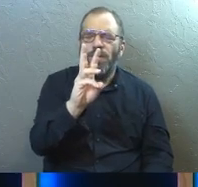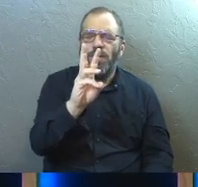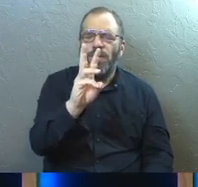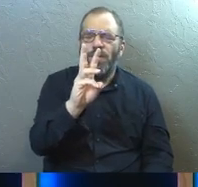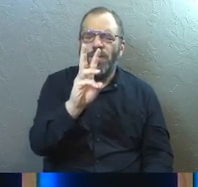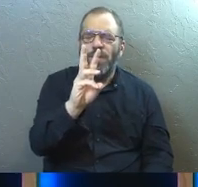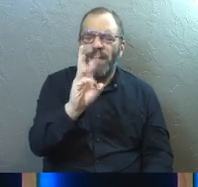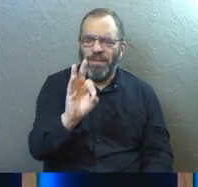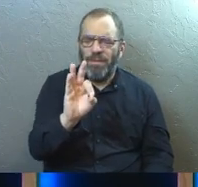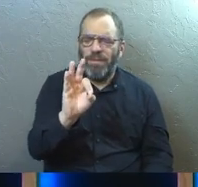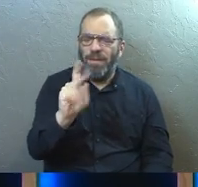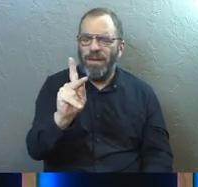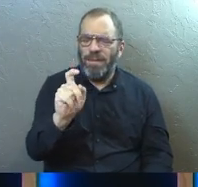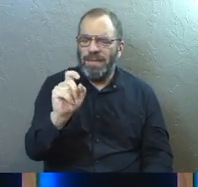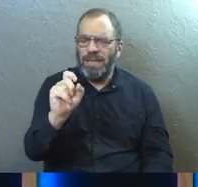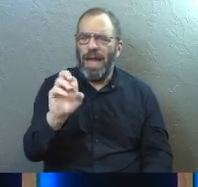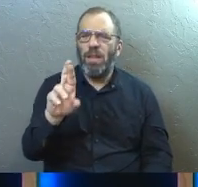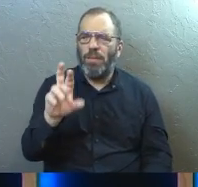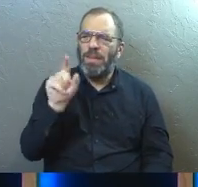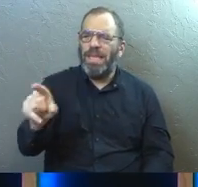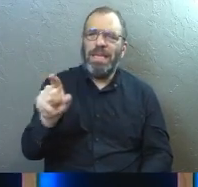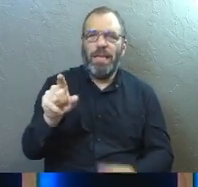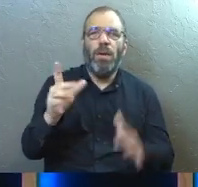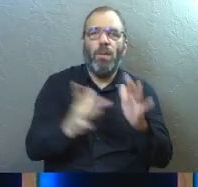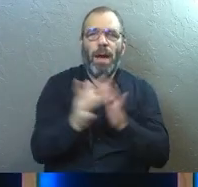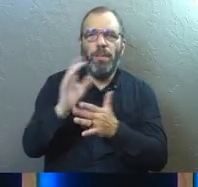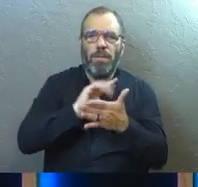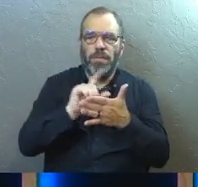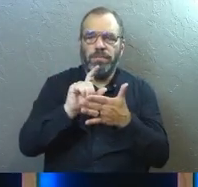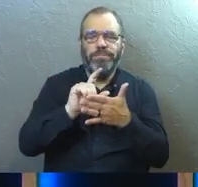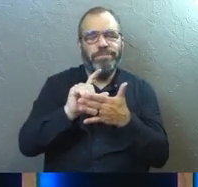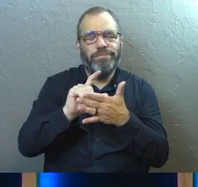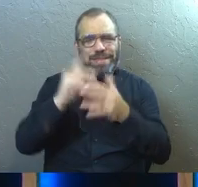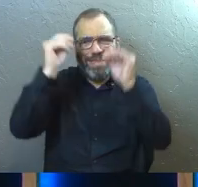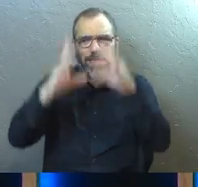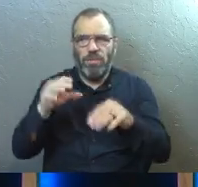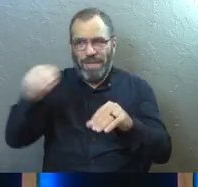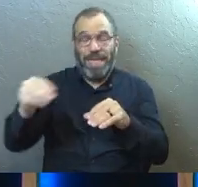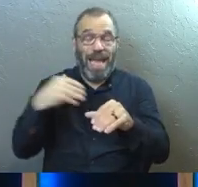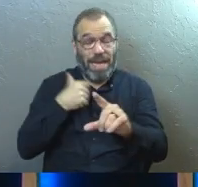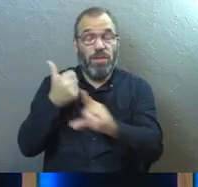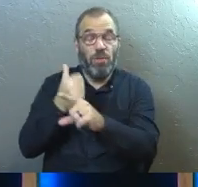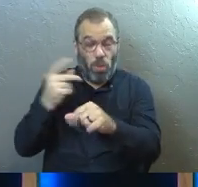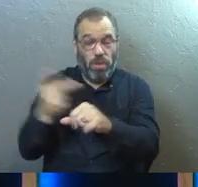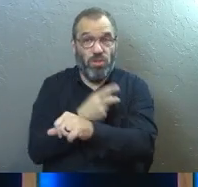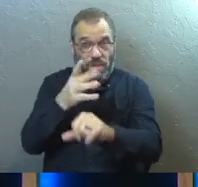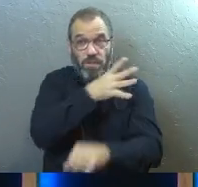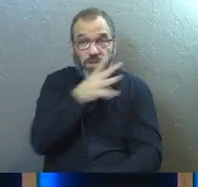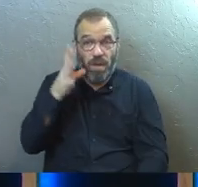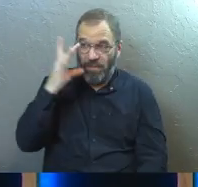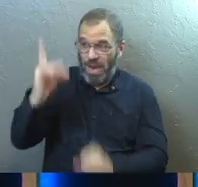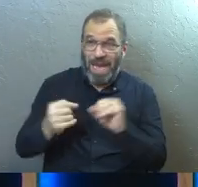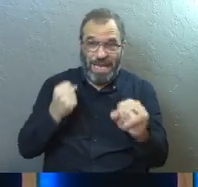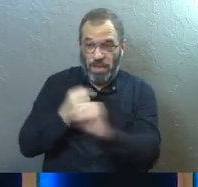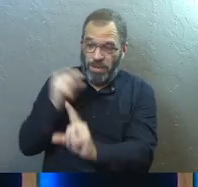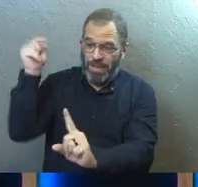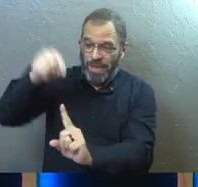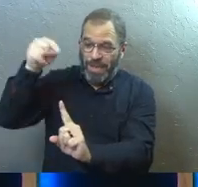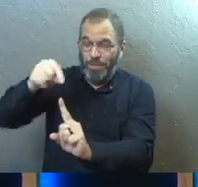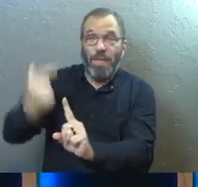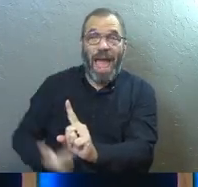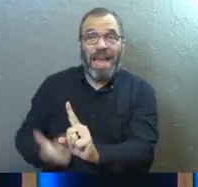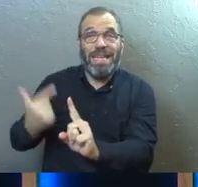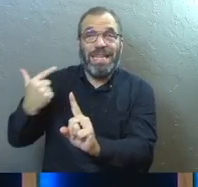before that, for years, he actually owned his own sheep farm for eight years. And he actually